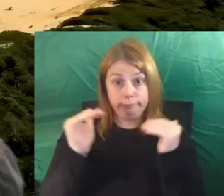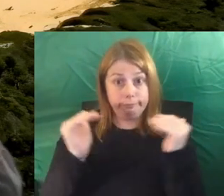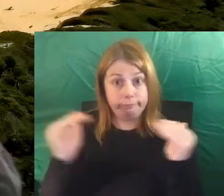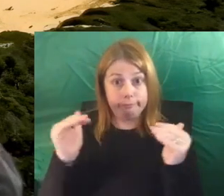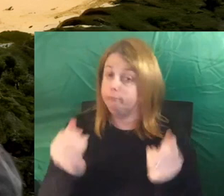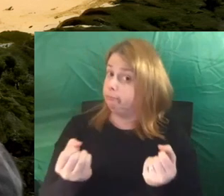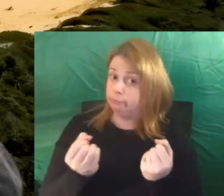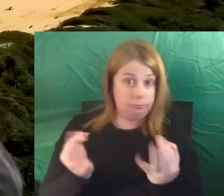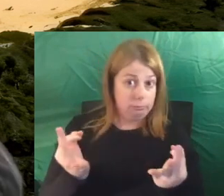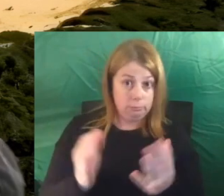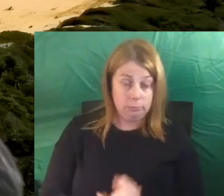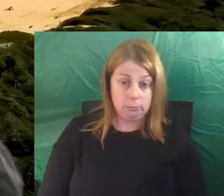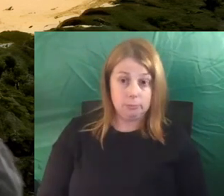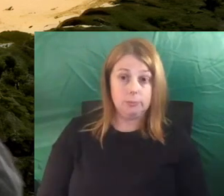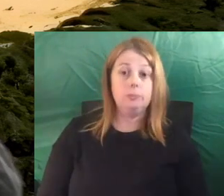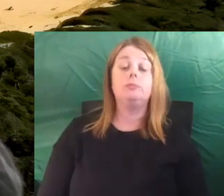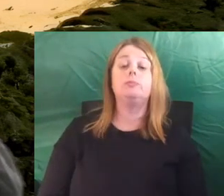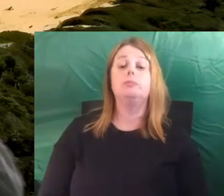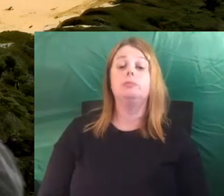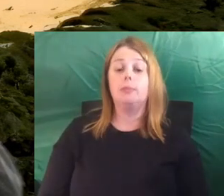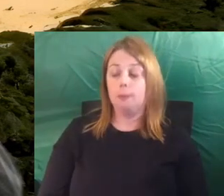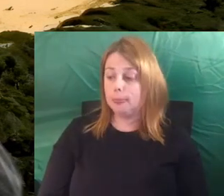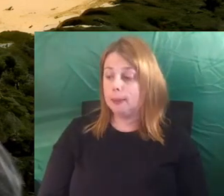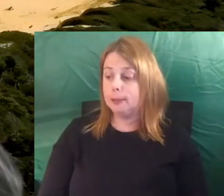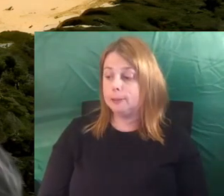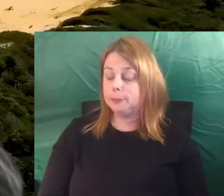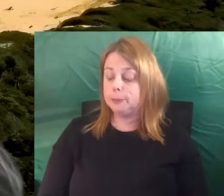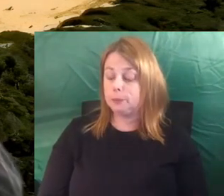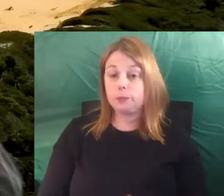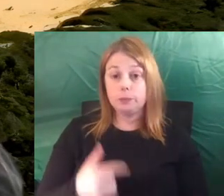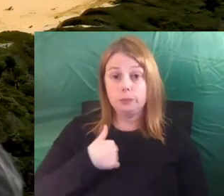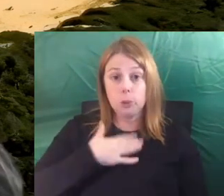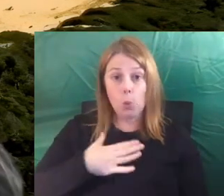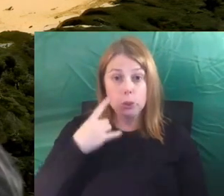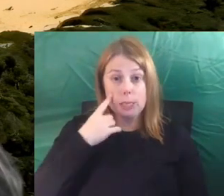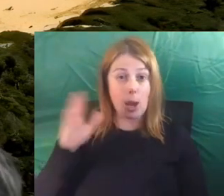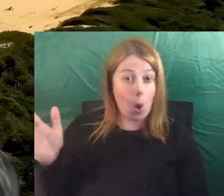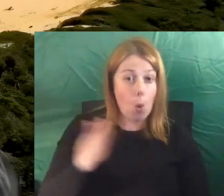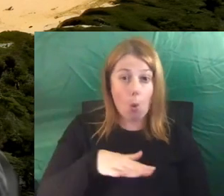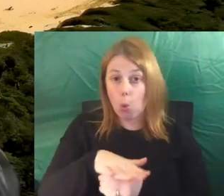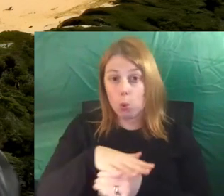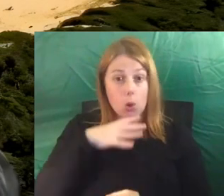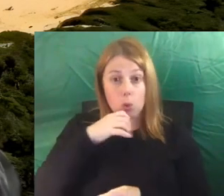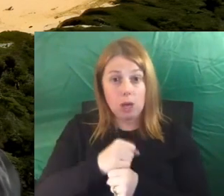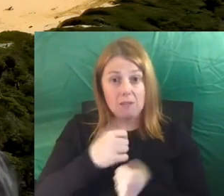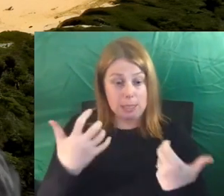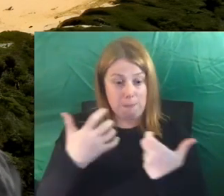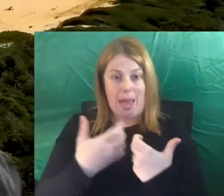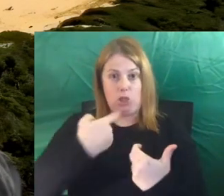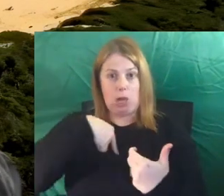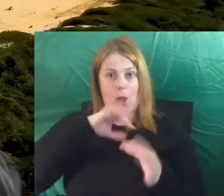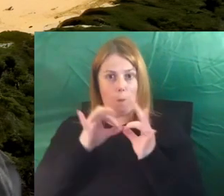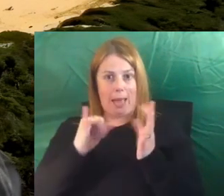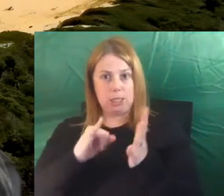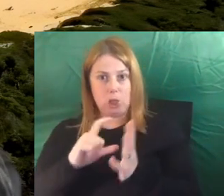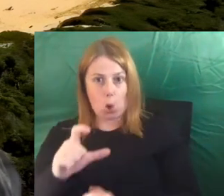I put forward, you know, it's an opportunity. I want to see every local government not only match what Bass Coast have done, but go better.